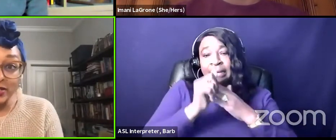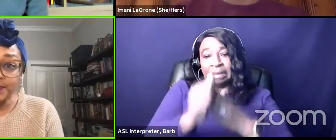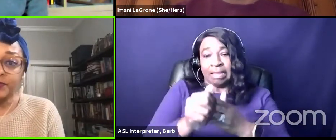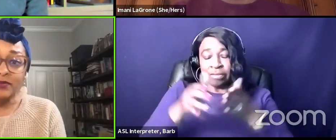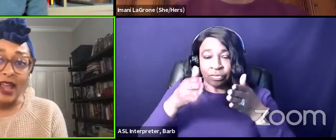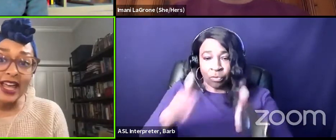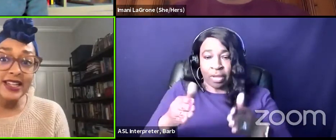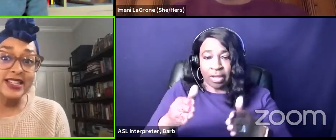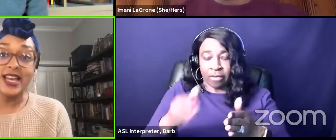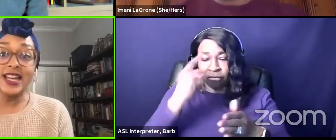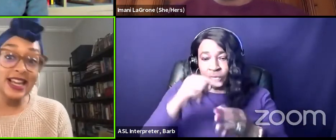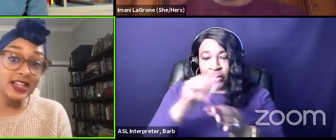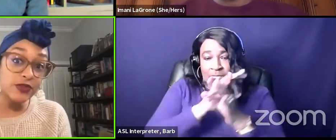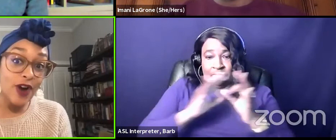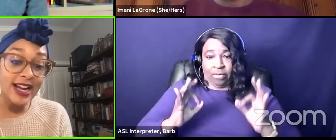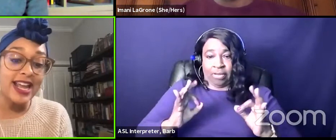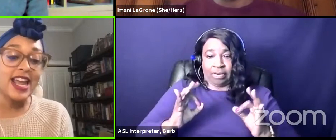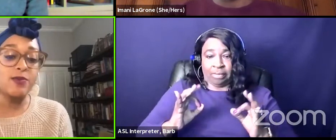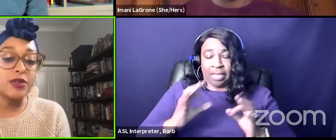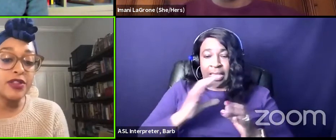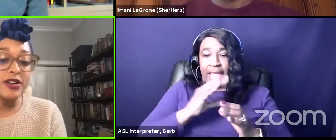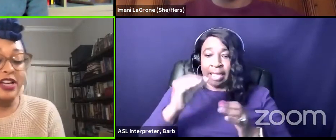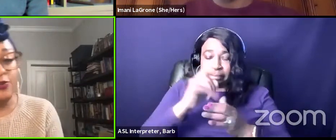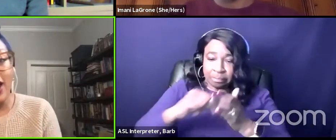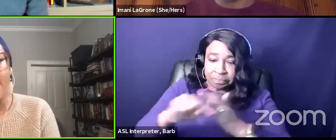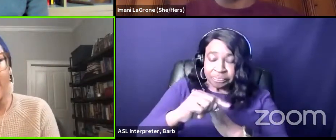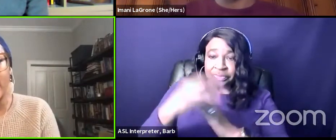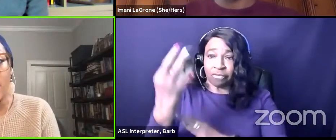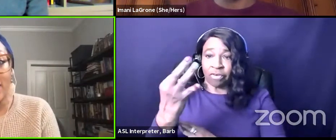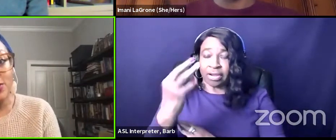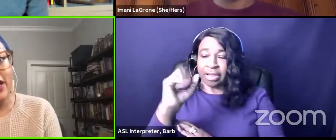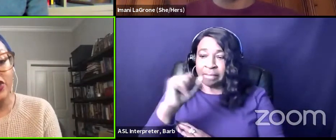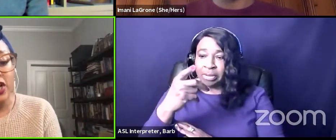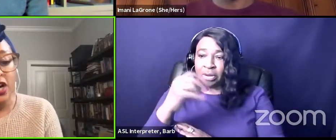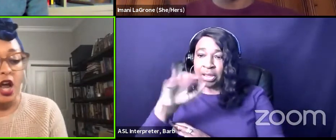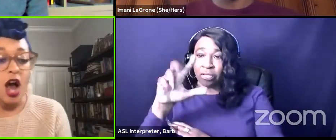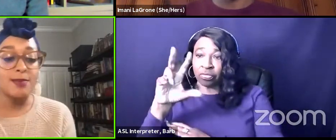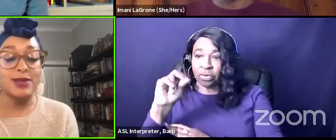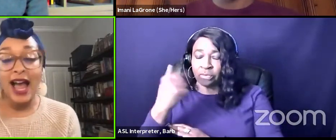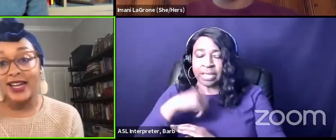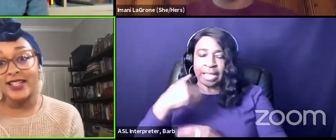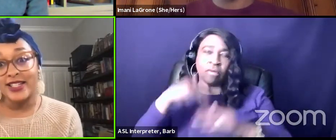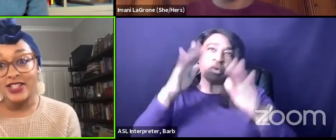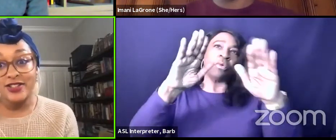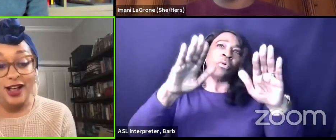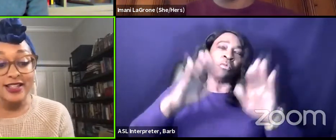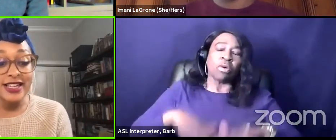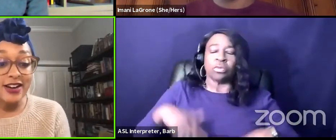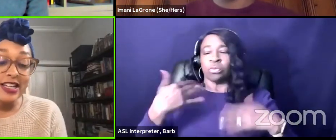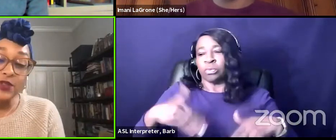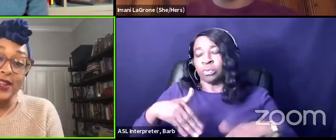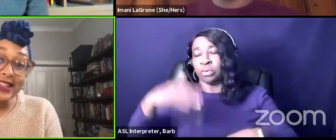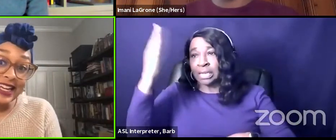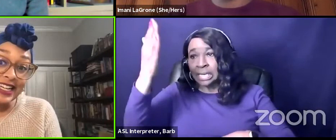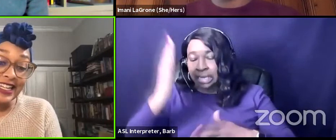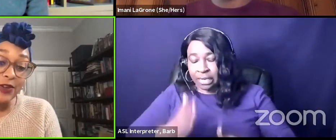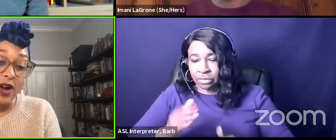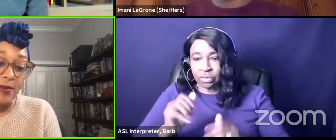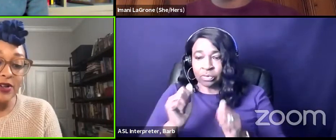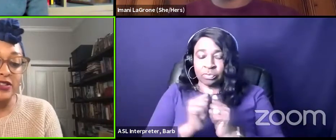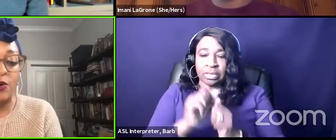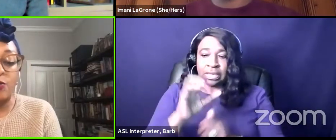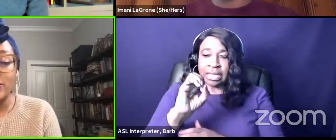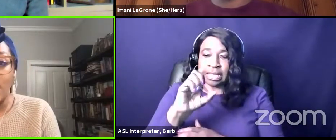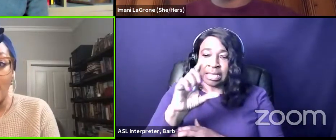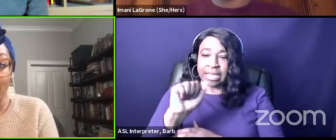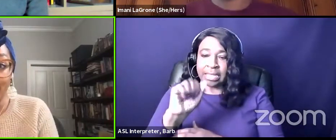liberation and next friday april 30th we have an incredible lecture on black and indigenous solidarities with elena e